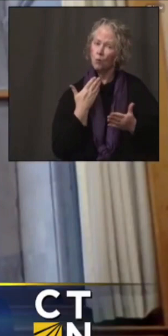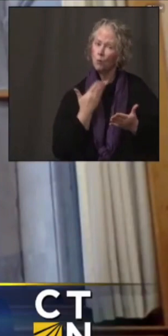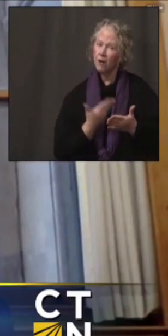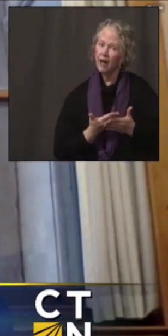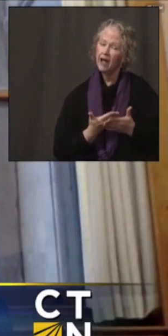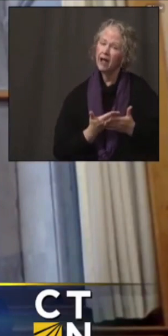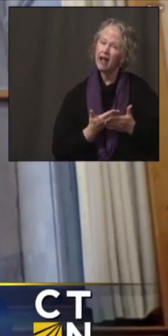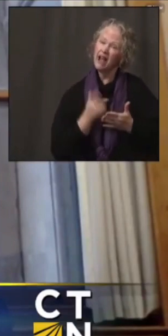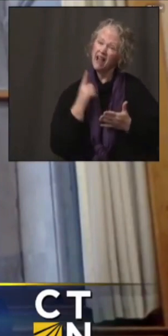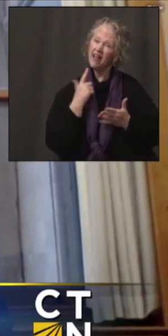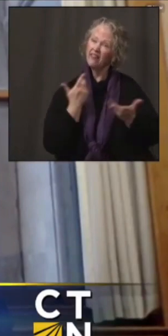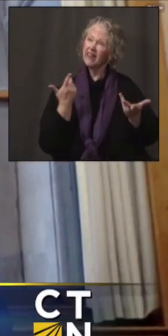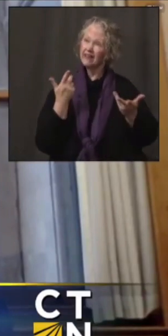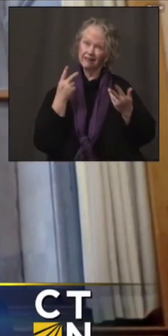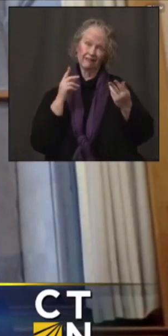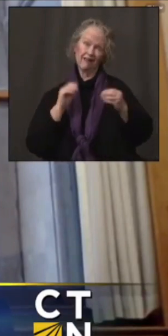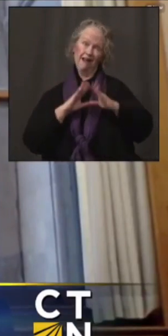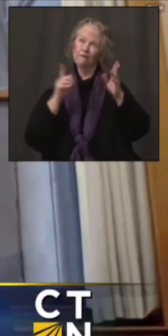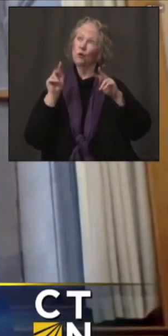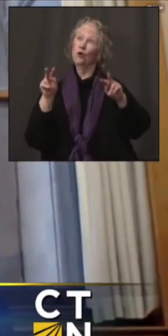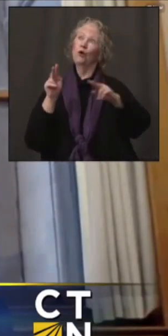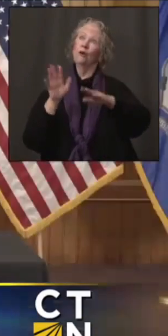our national rankings back that up.